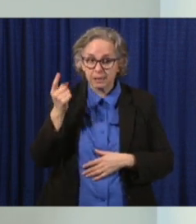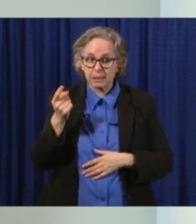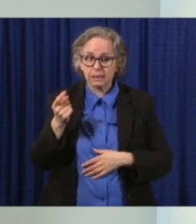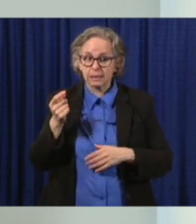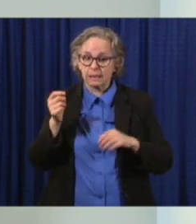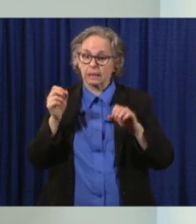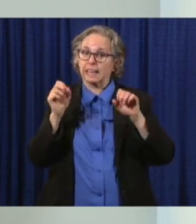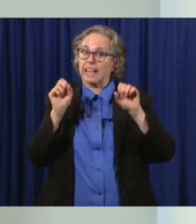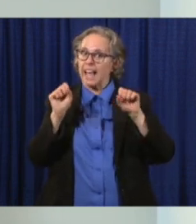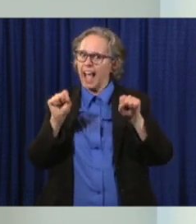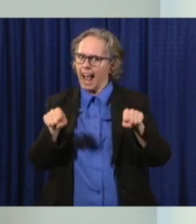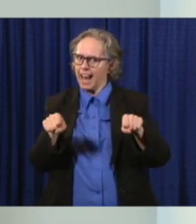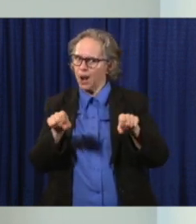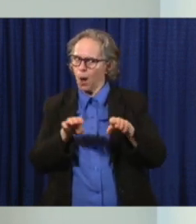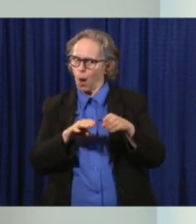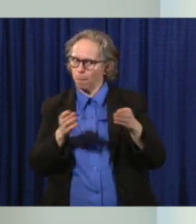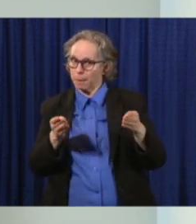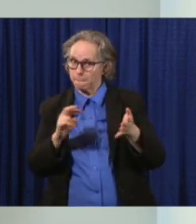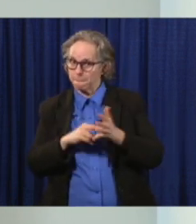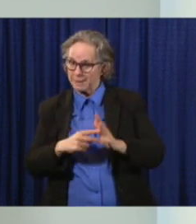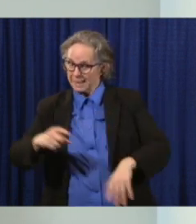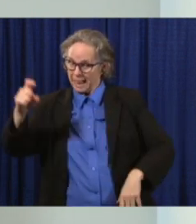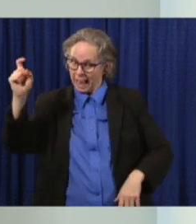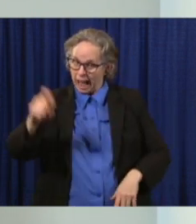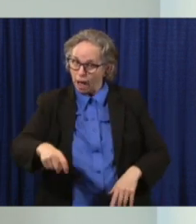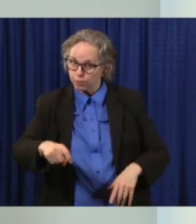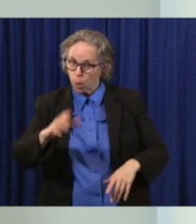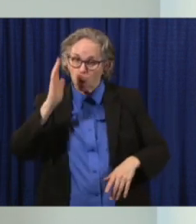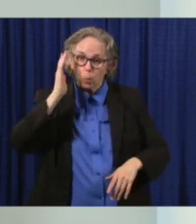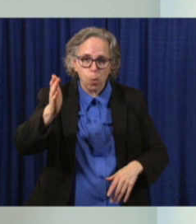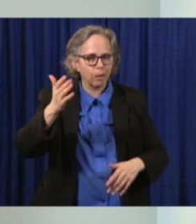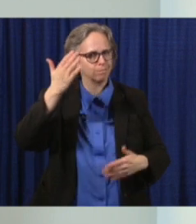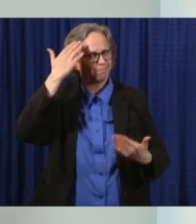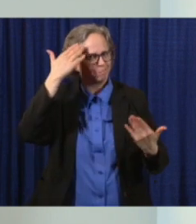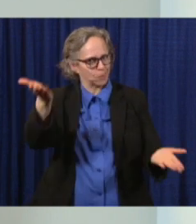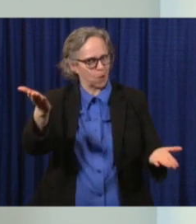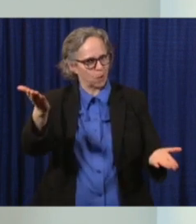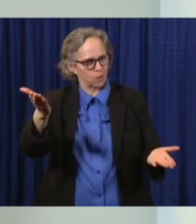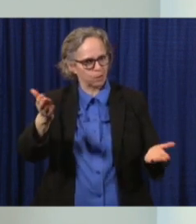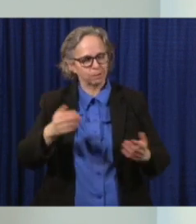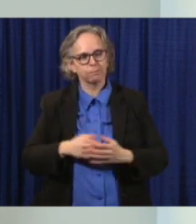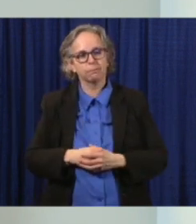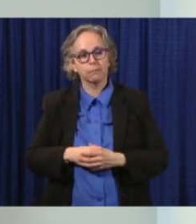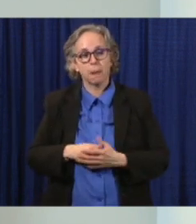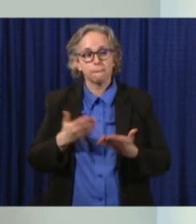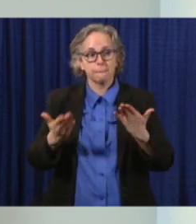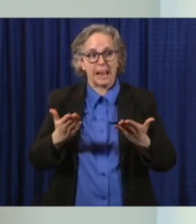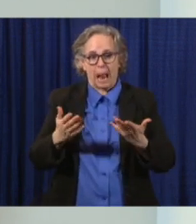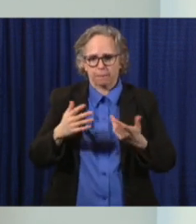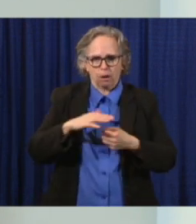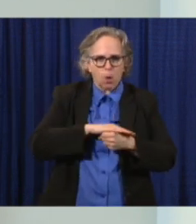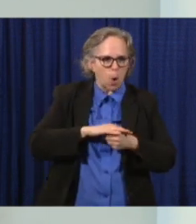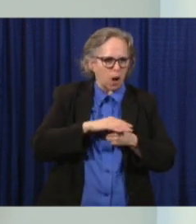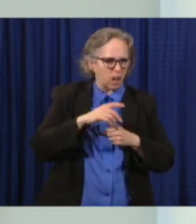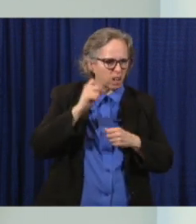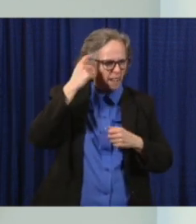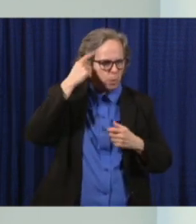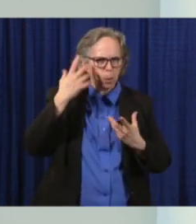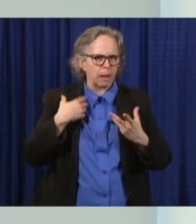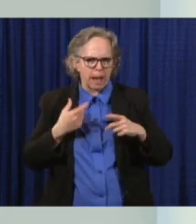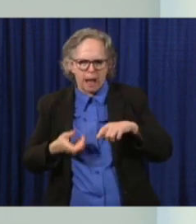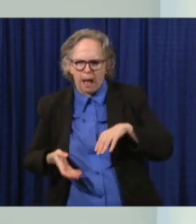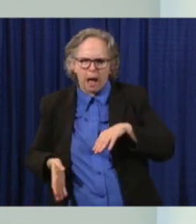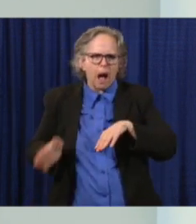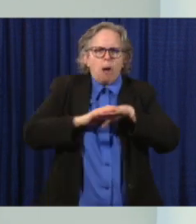will open. And does not mean that local governments or others might not add additional guidance on this. And all of this guidance